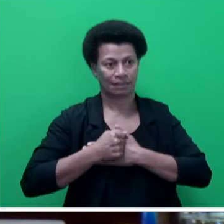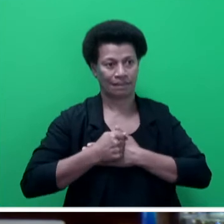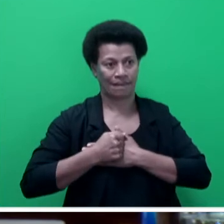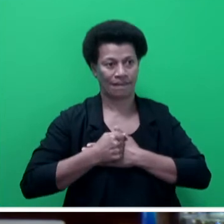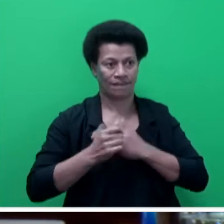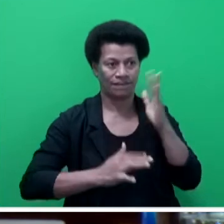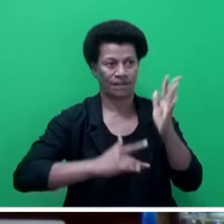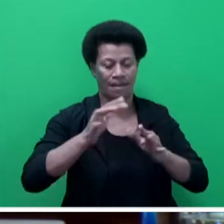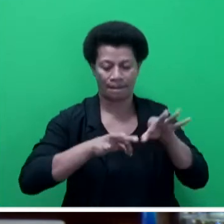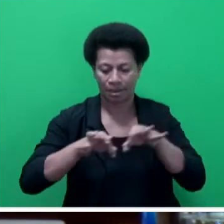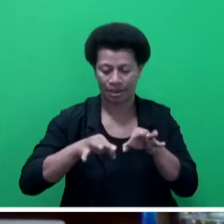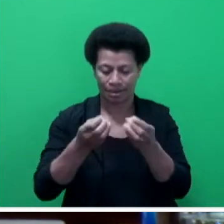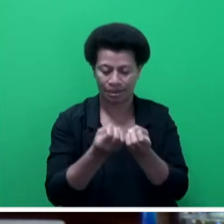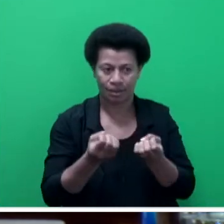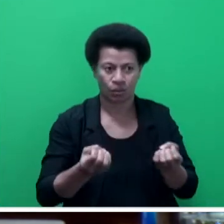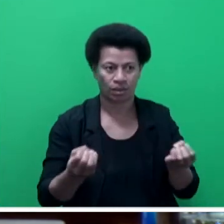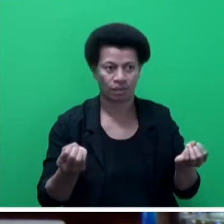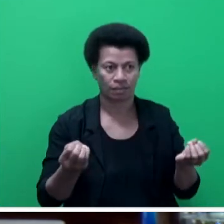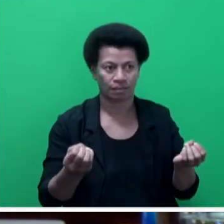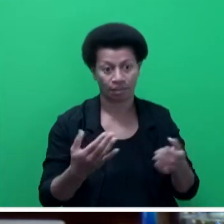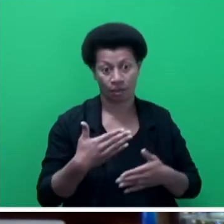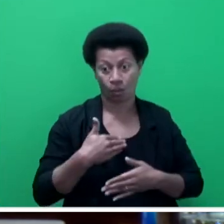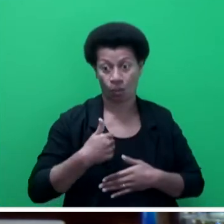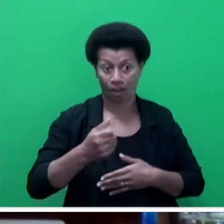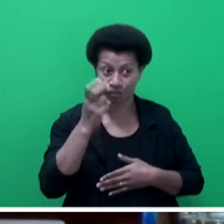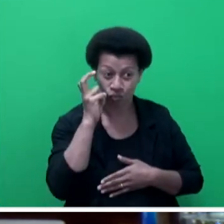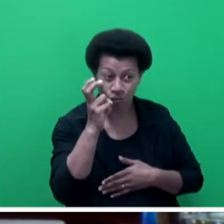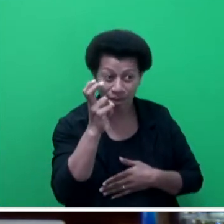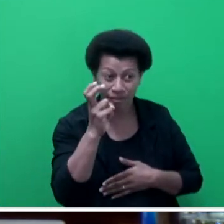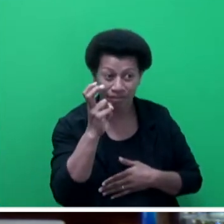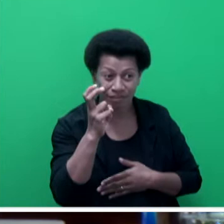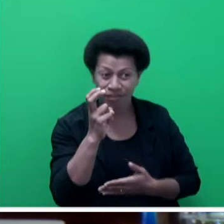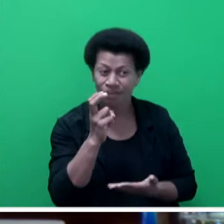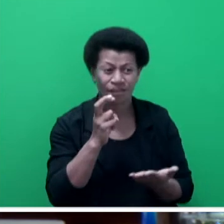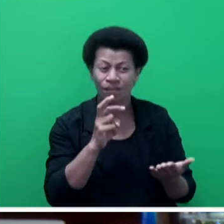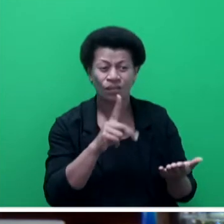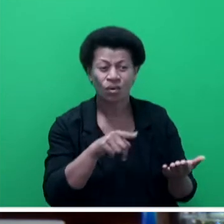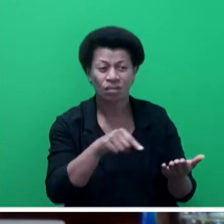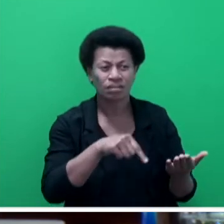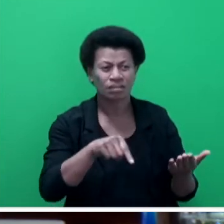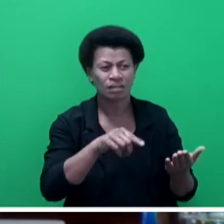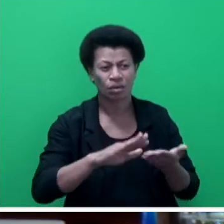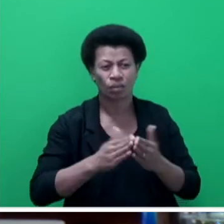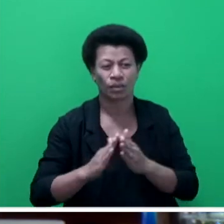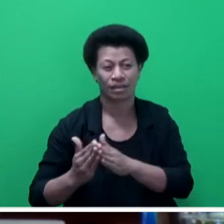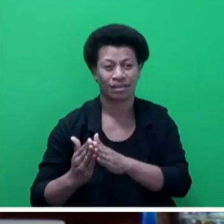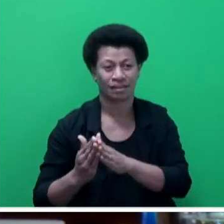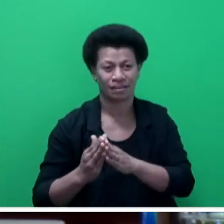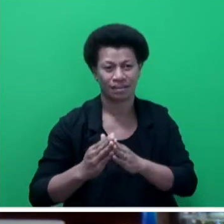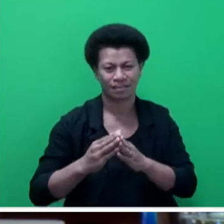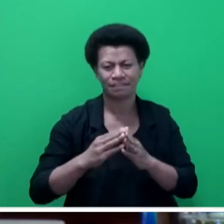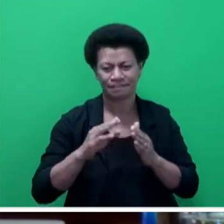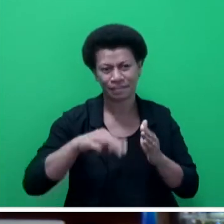equipment. Having well-trained community fire wardens and a certified fire safety community is a step in that